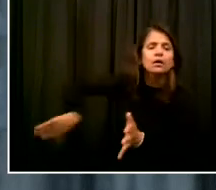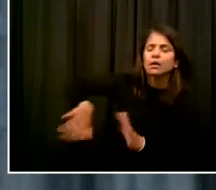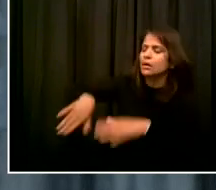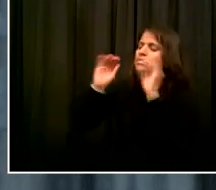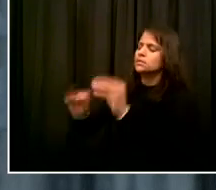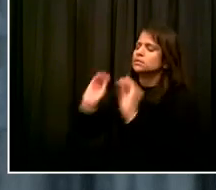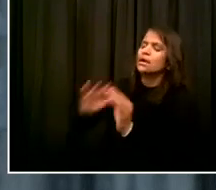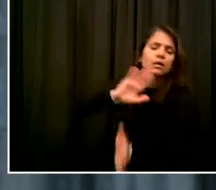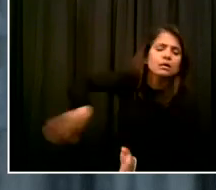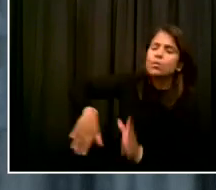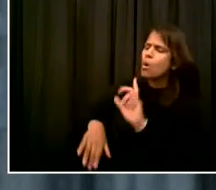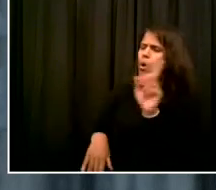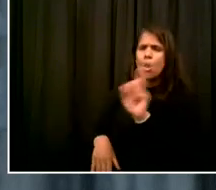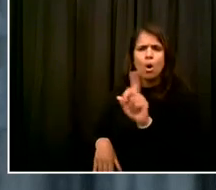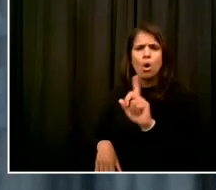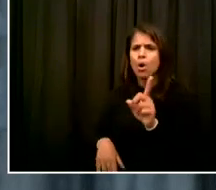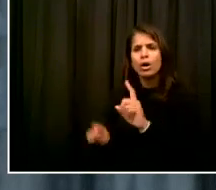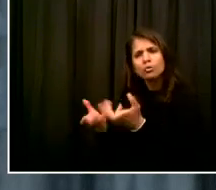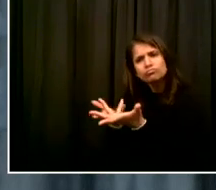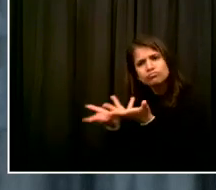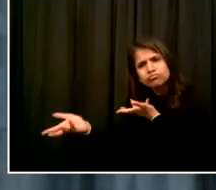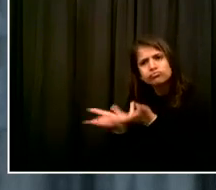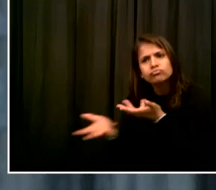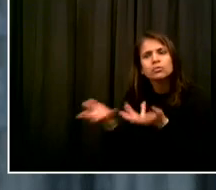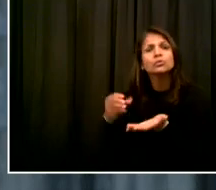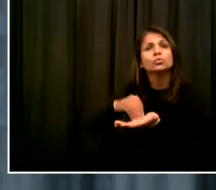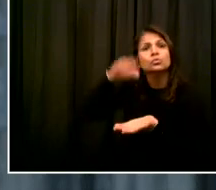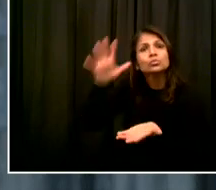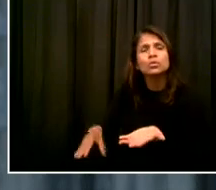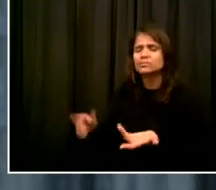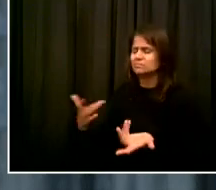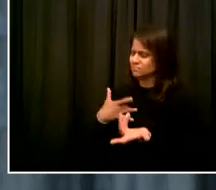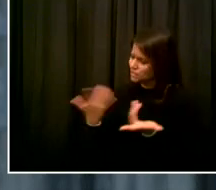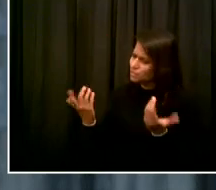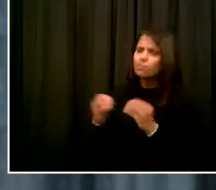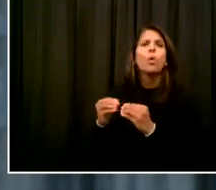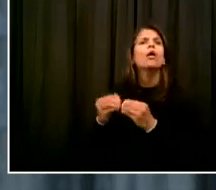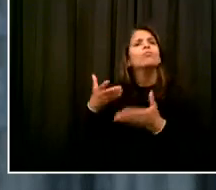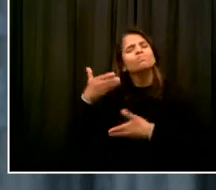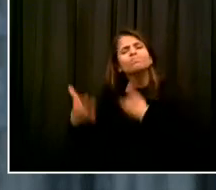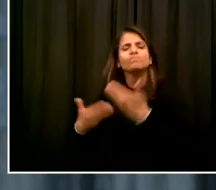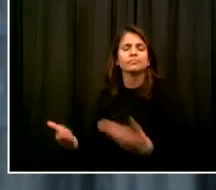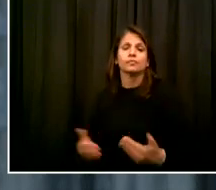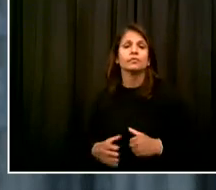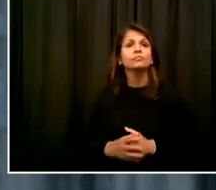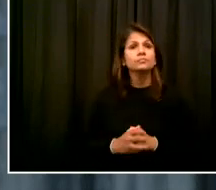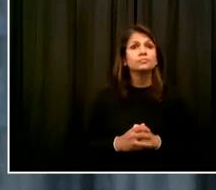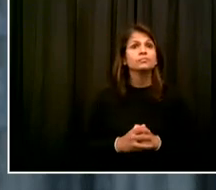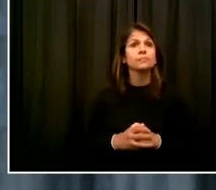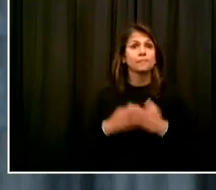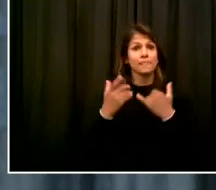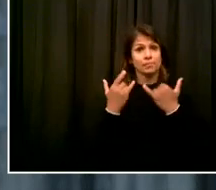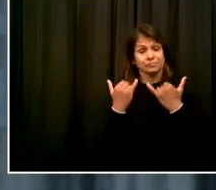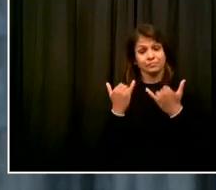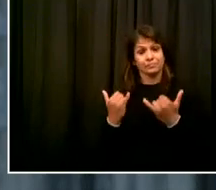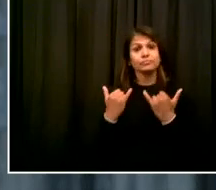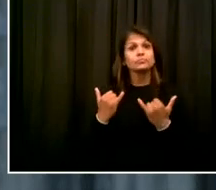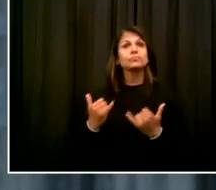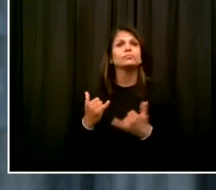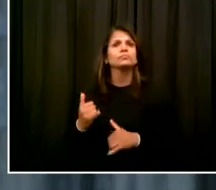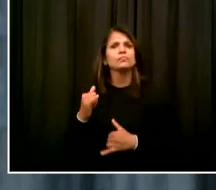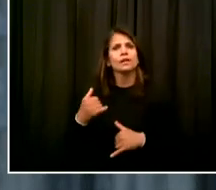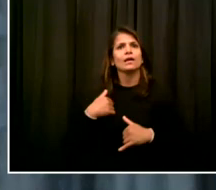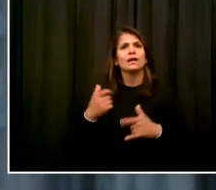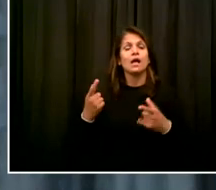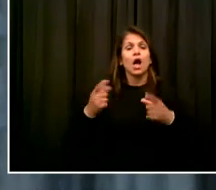it's not enough. It's just not enough. That's why today we're releasing the Bridge